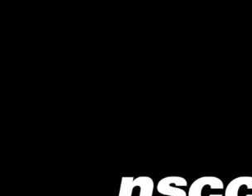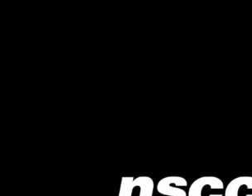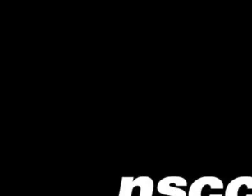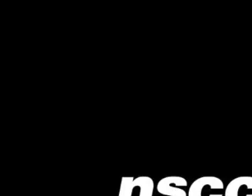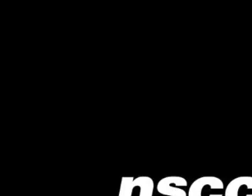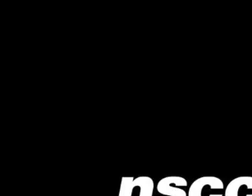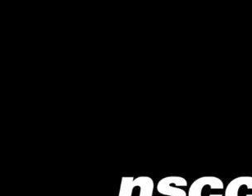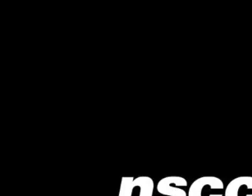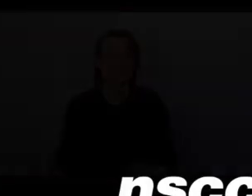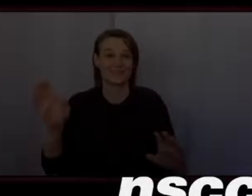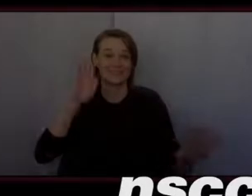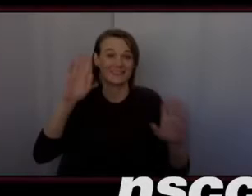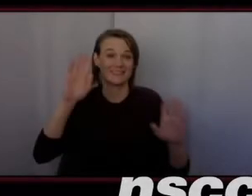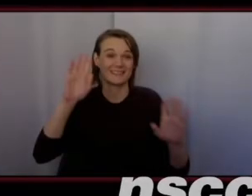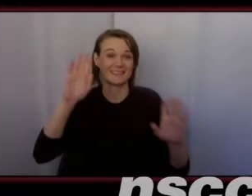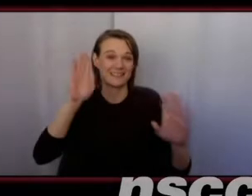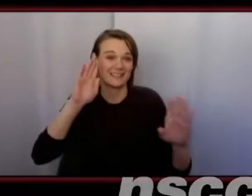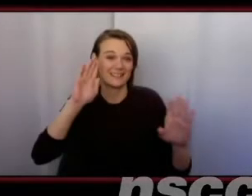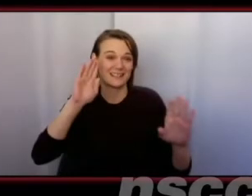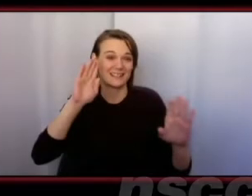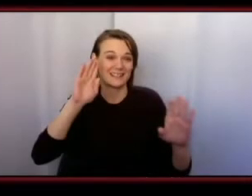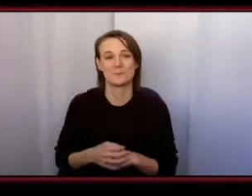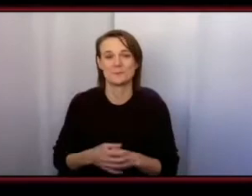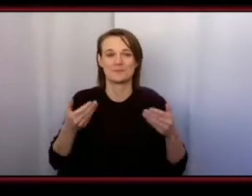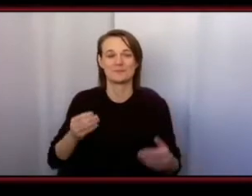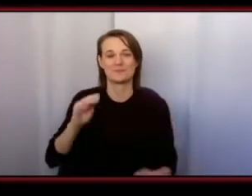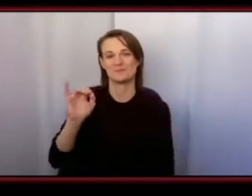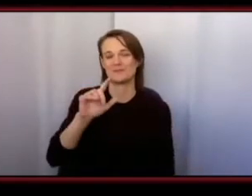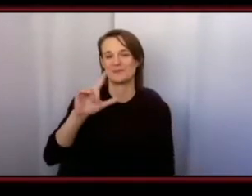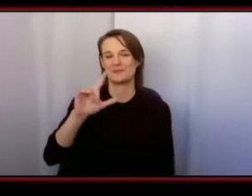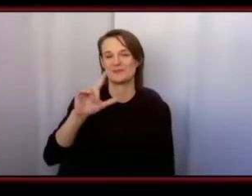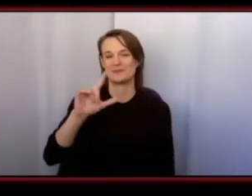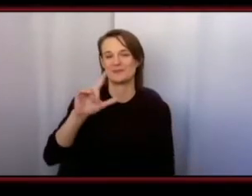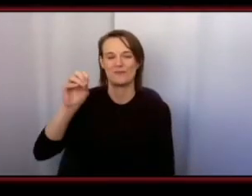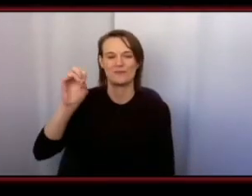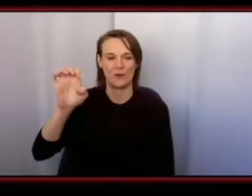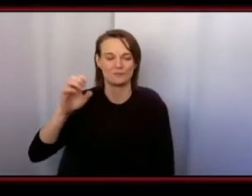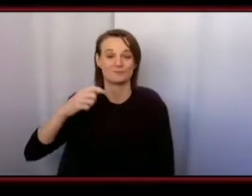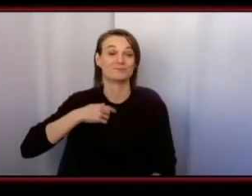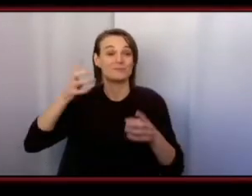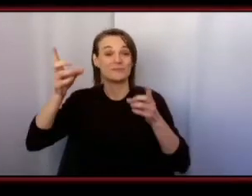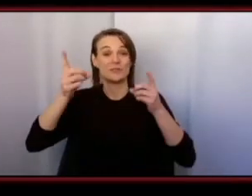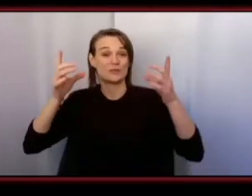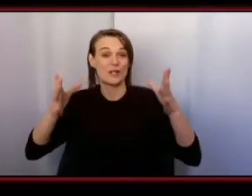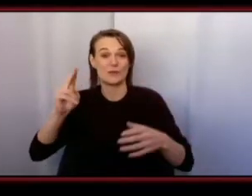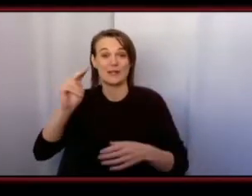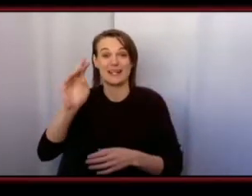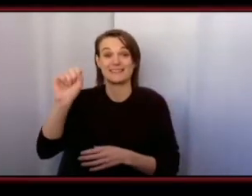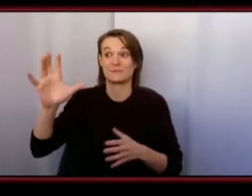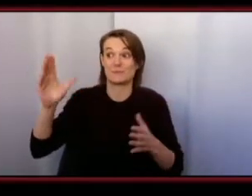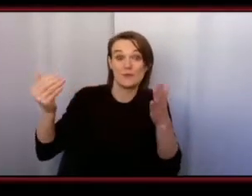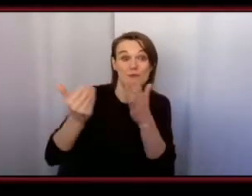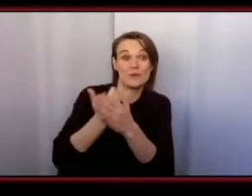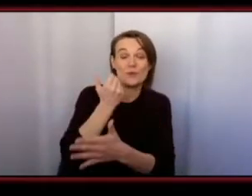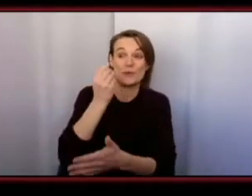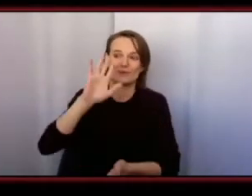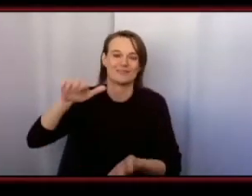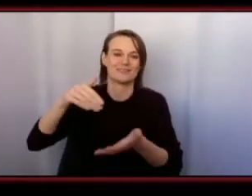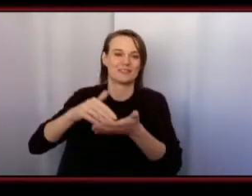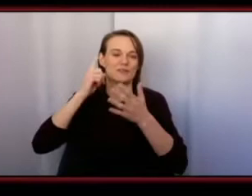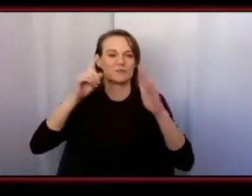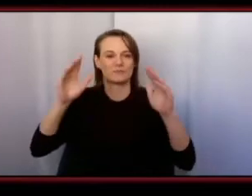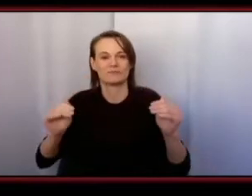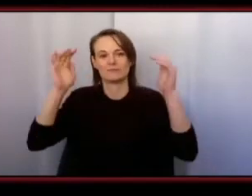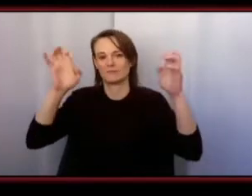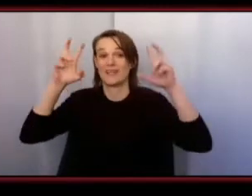Hello everyone my name is Jill Provo and I'm the director of NSCC's new Center for the Advancement of